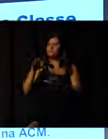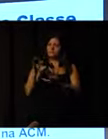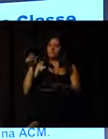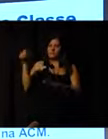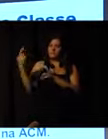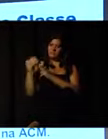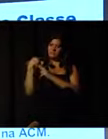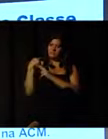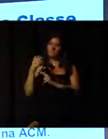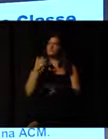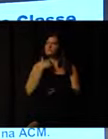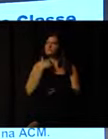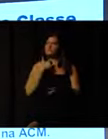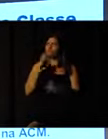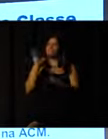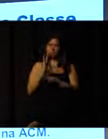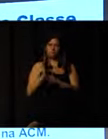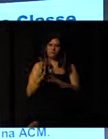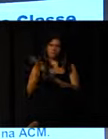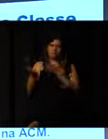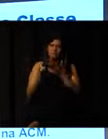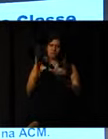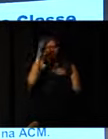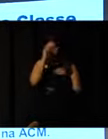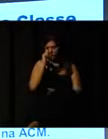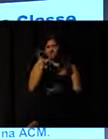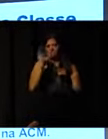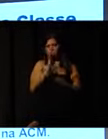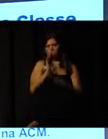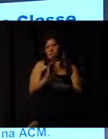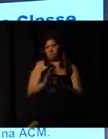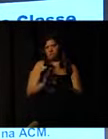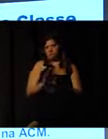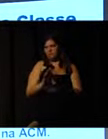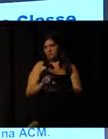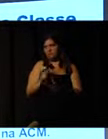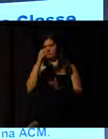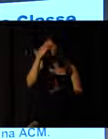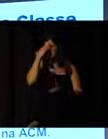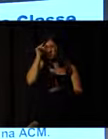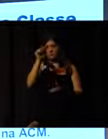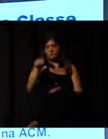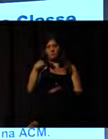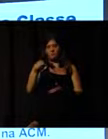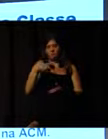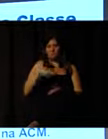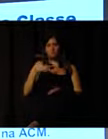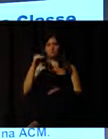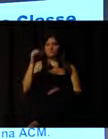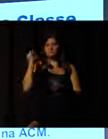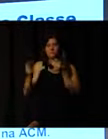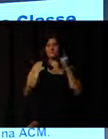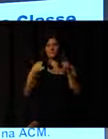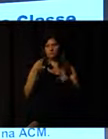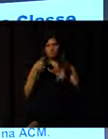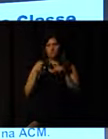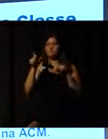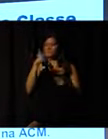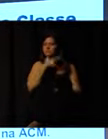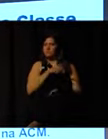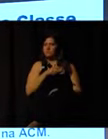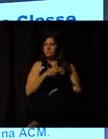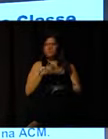great will to serve and to support the professional, understanding that he commands the activities